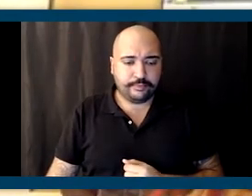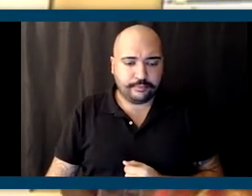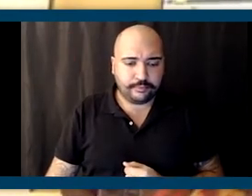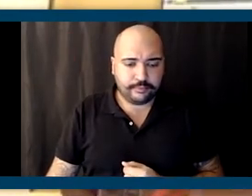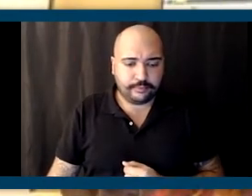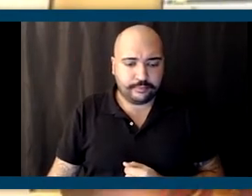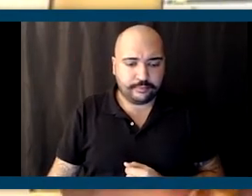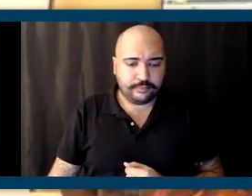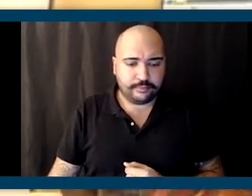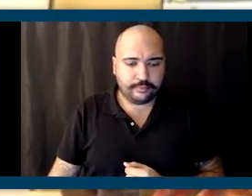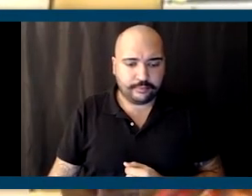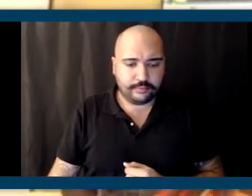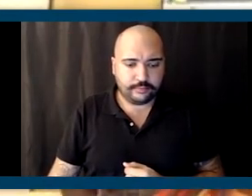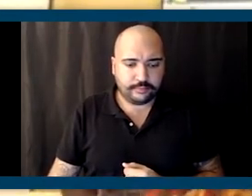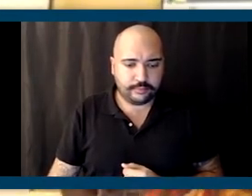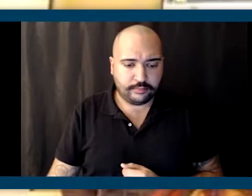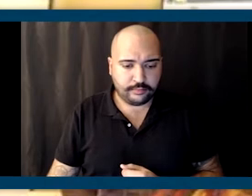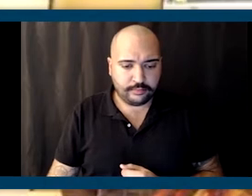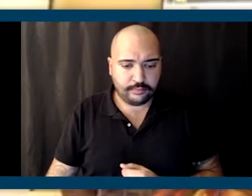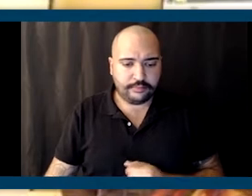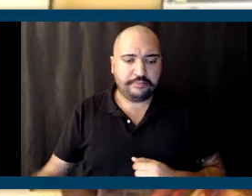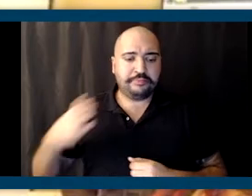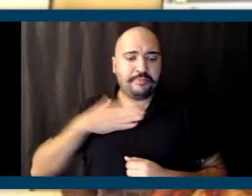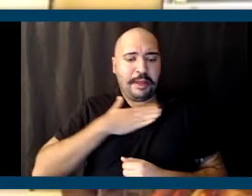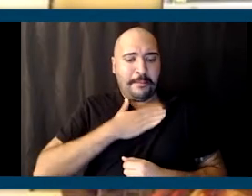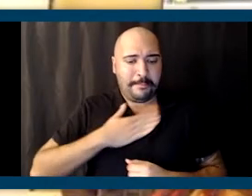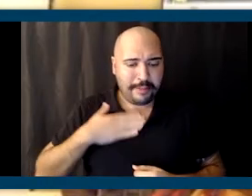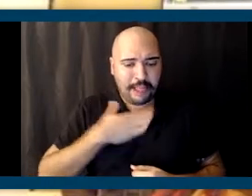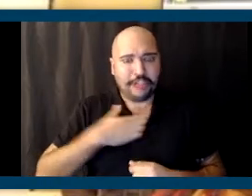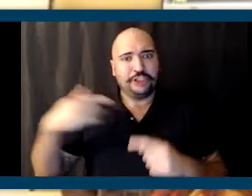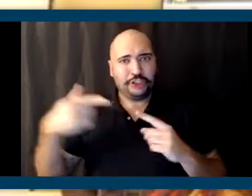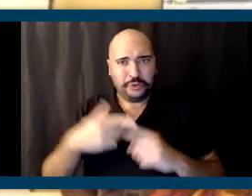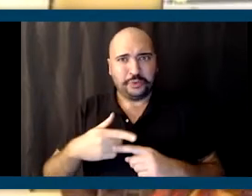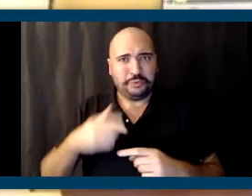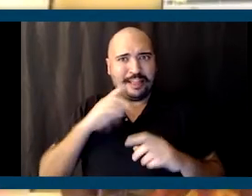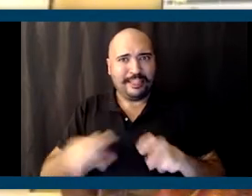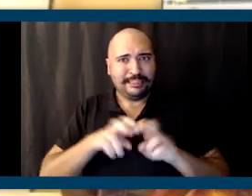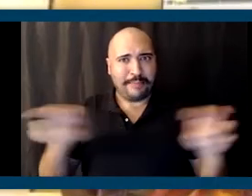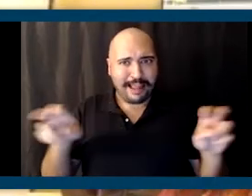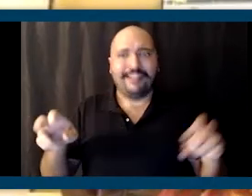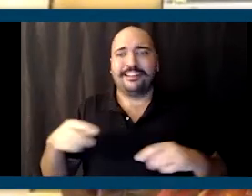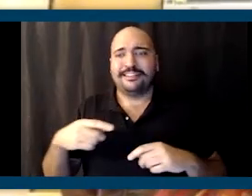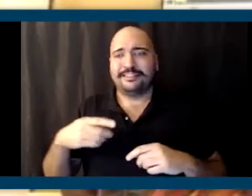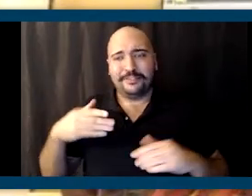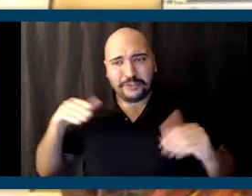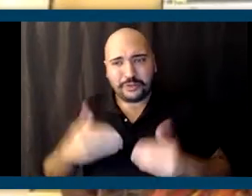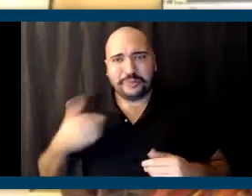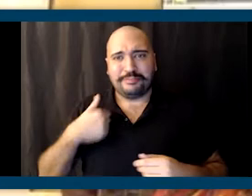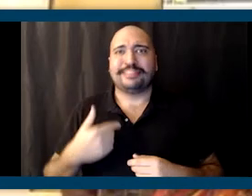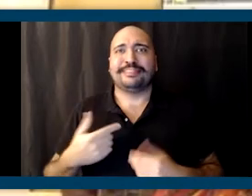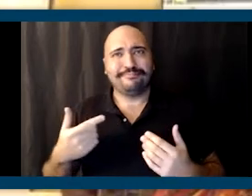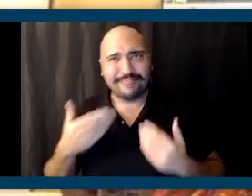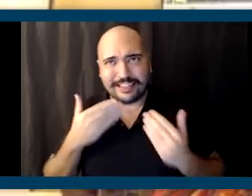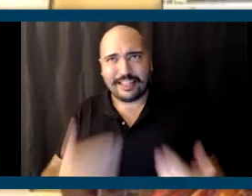And it's my pleasure to be on this panel to talk about Black power and the potential that we have as we move